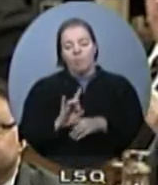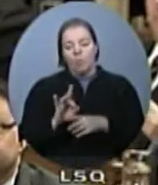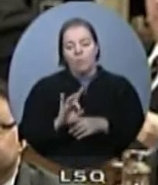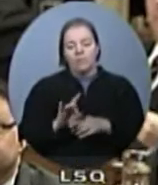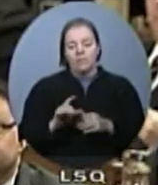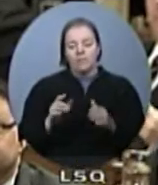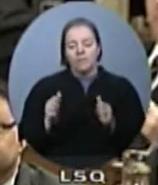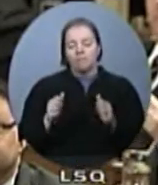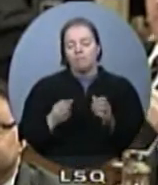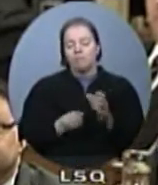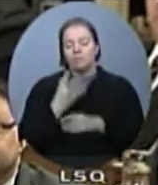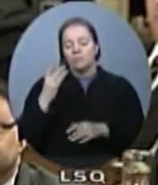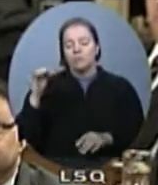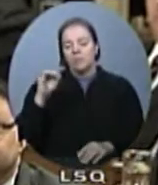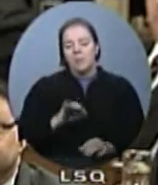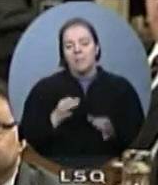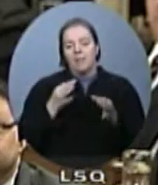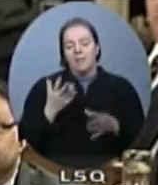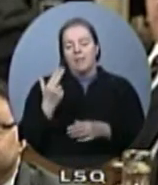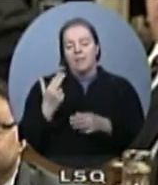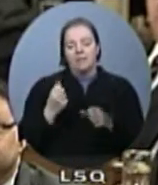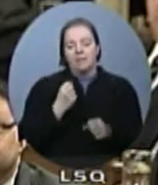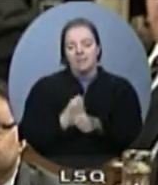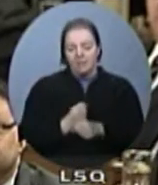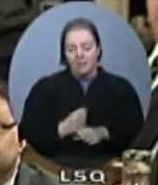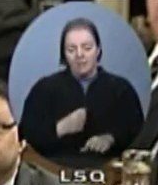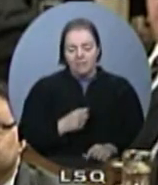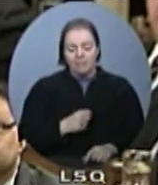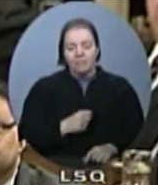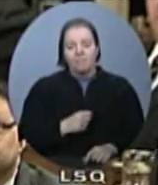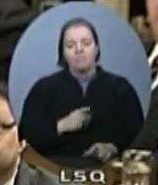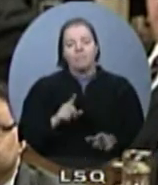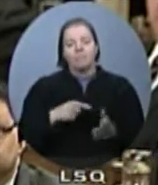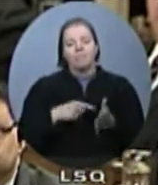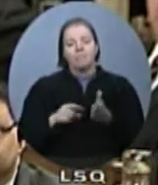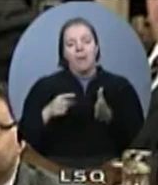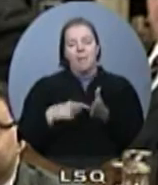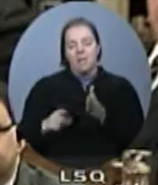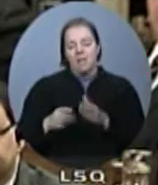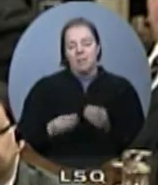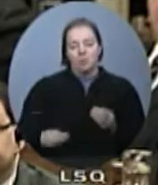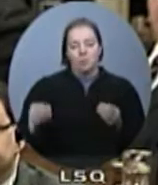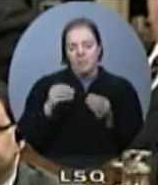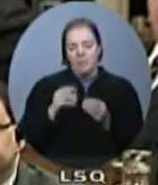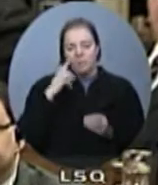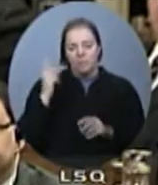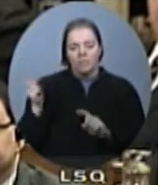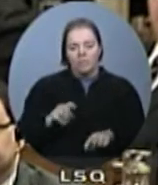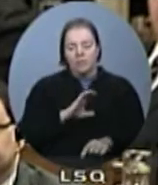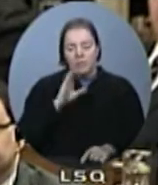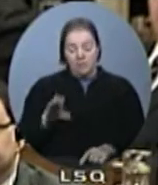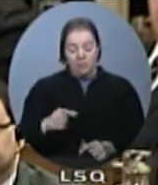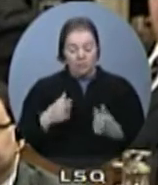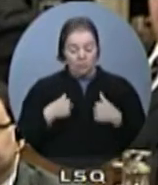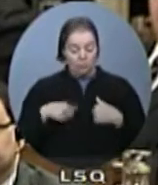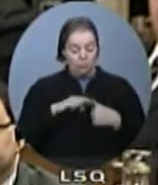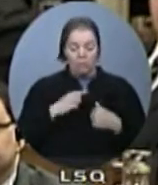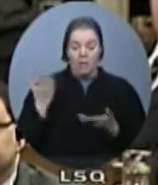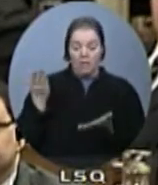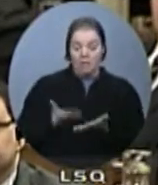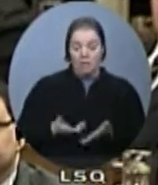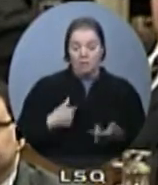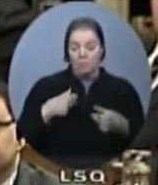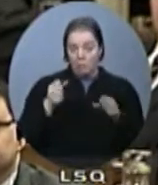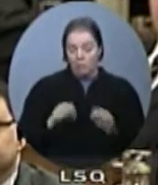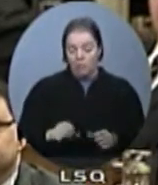head tax on newcomers, froze settlement funding. Mr. Speaker, when we came to office, that government was only investing $200 million in settlement